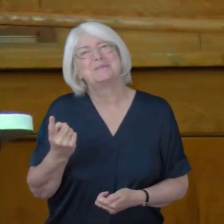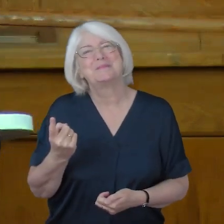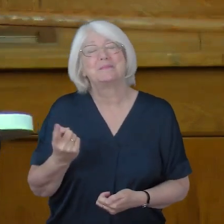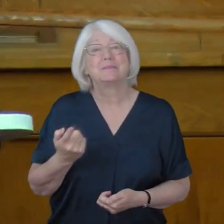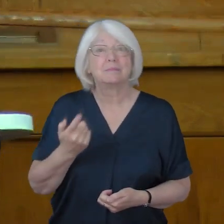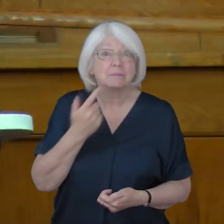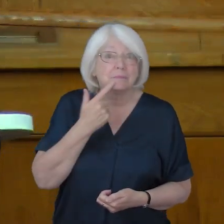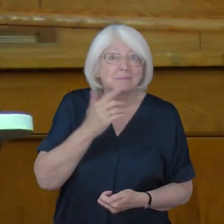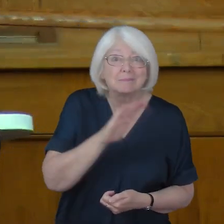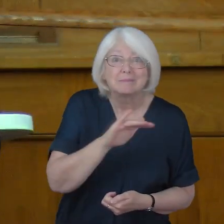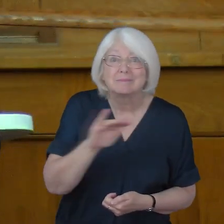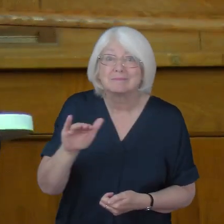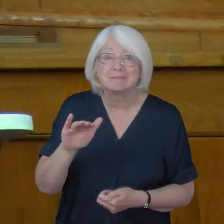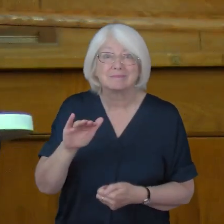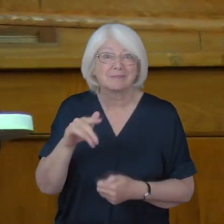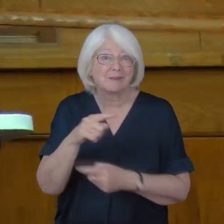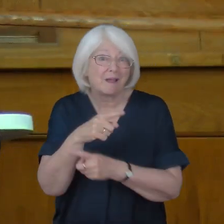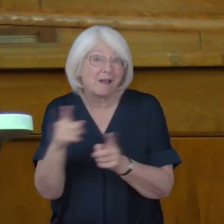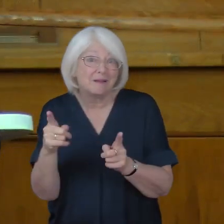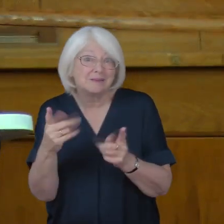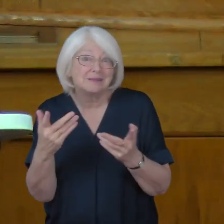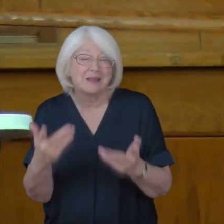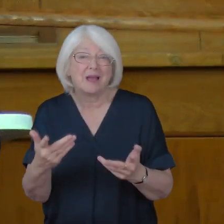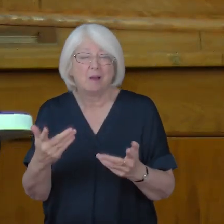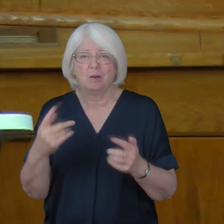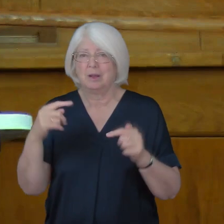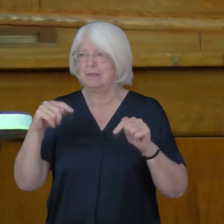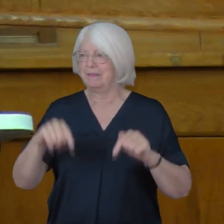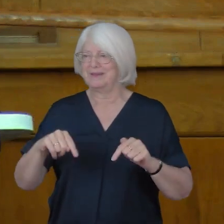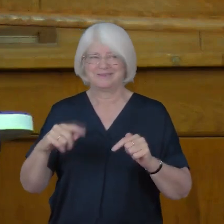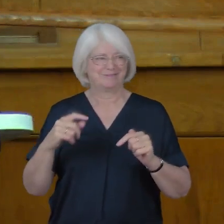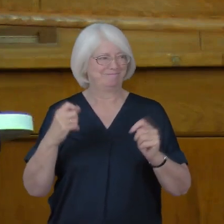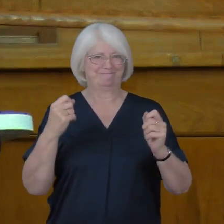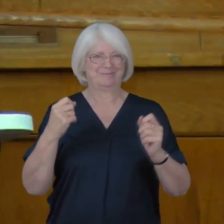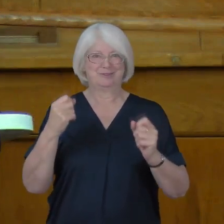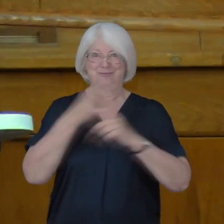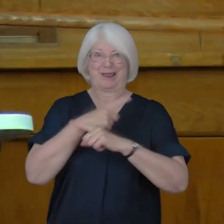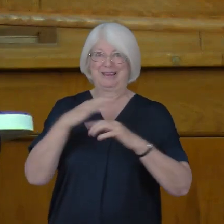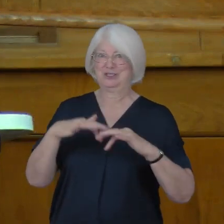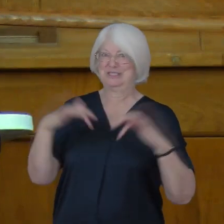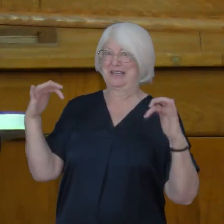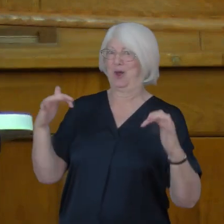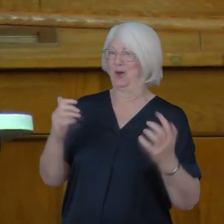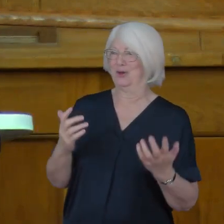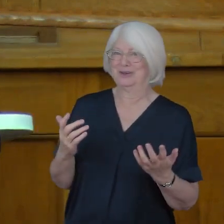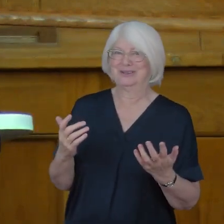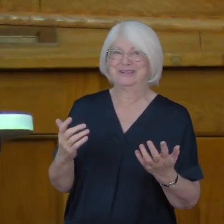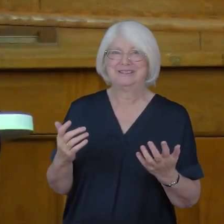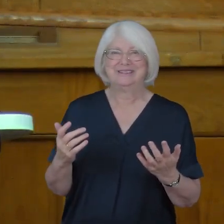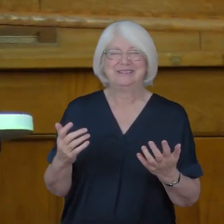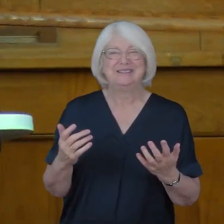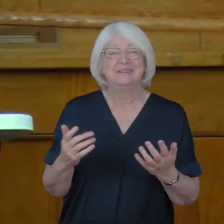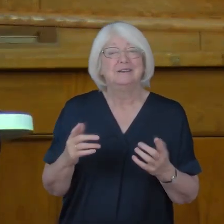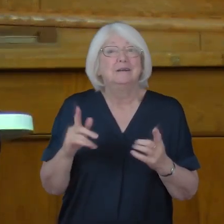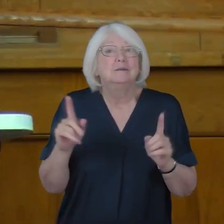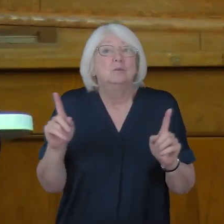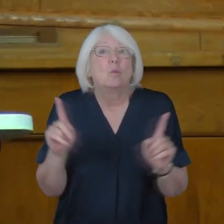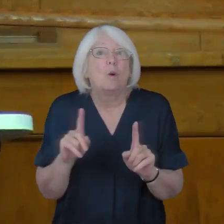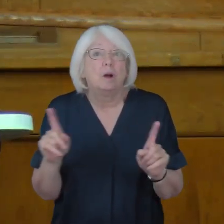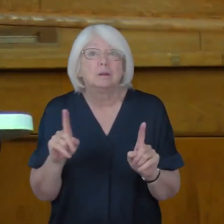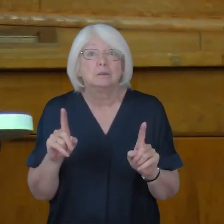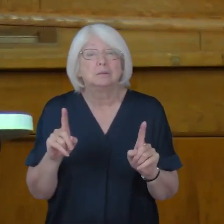I invite us now, even in this strange synod, to do no other